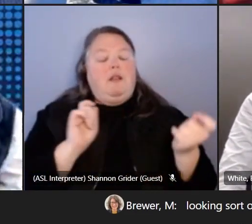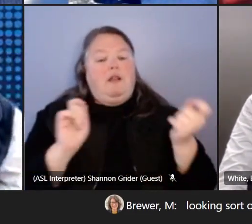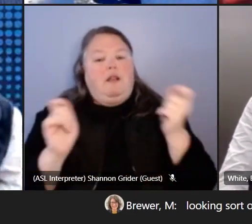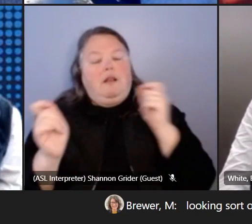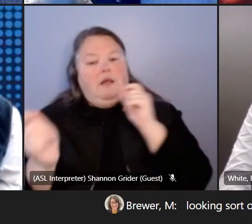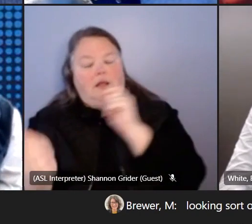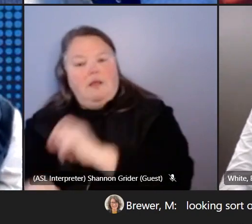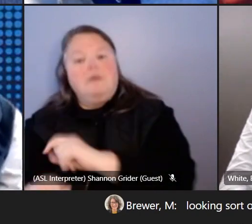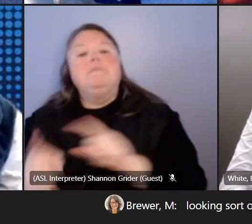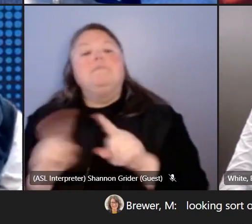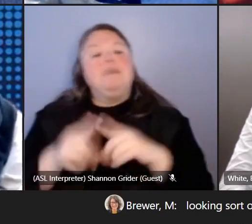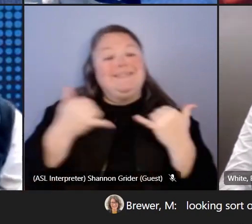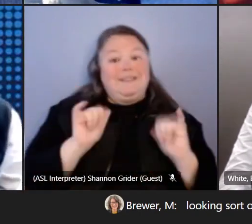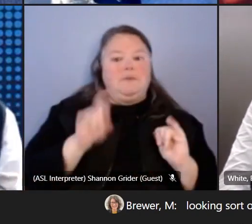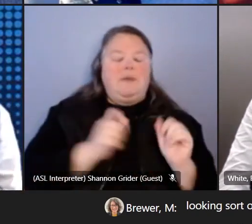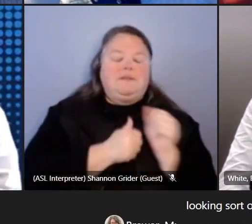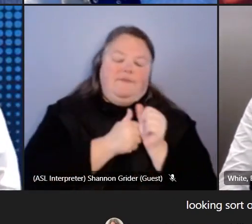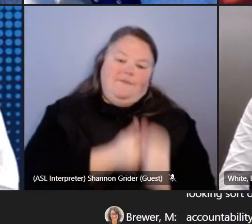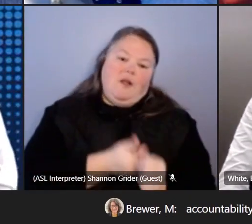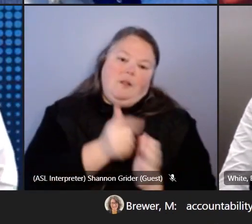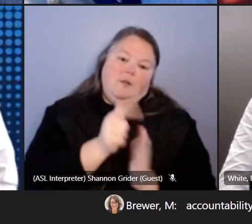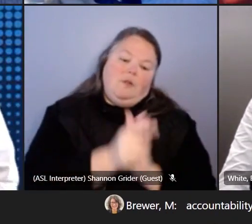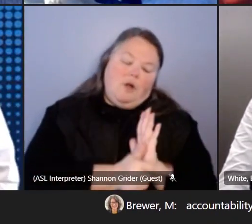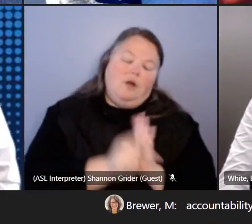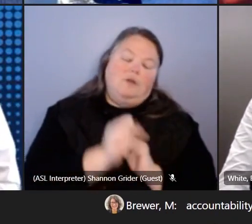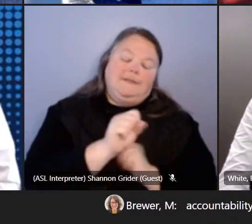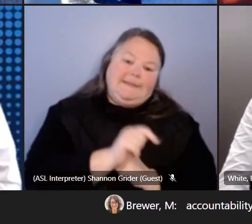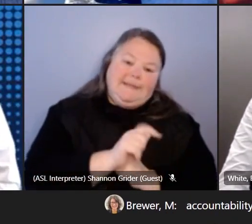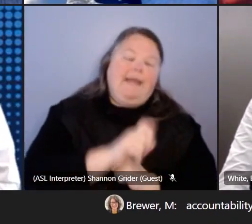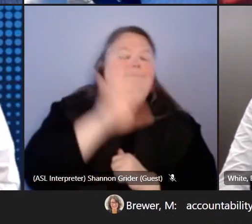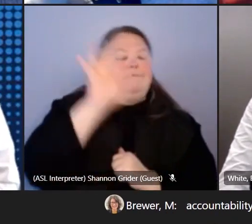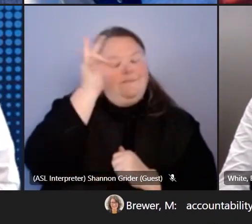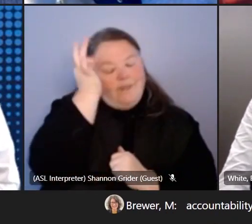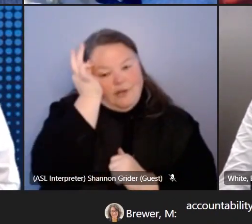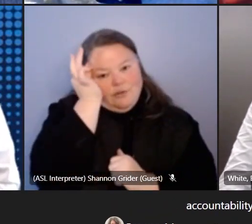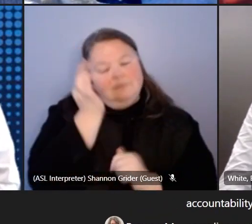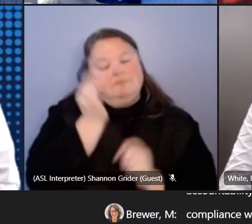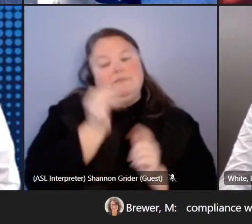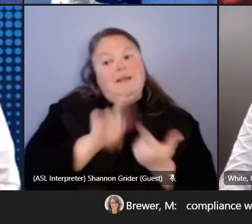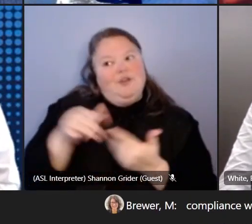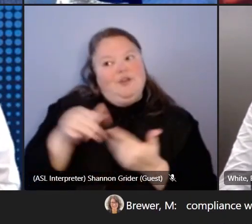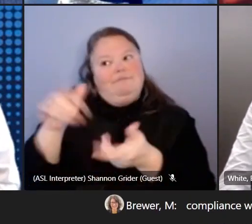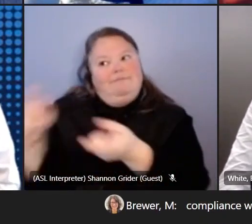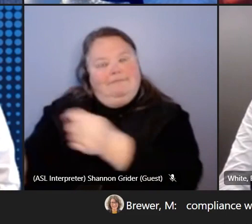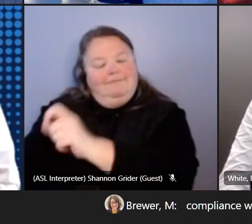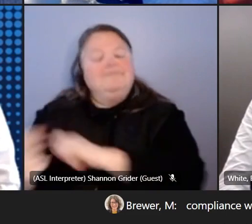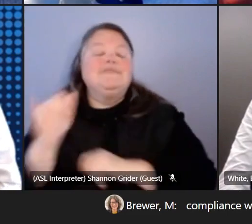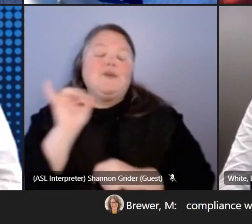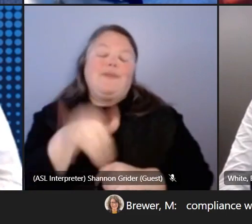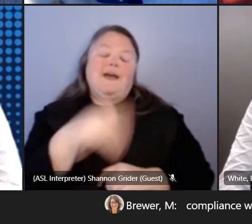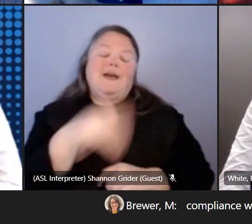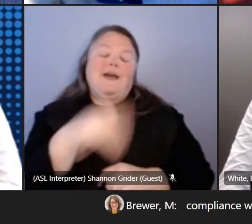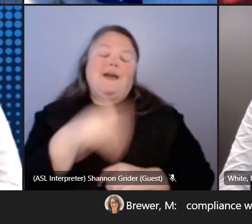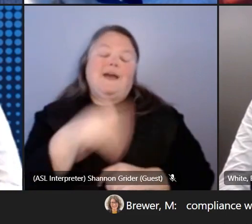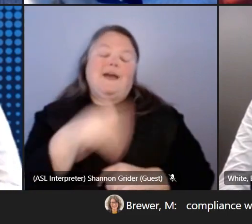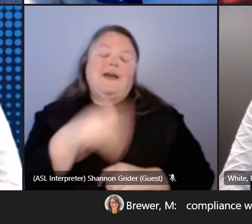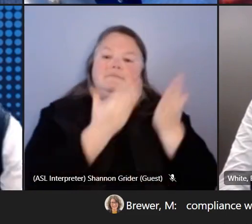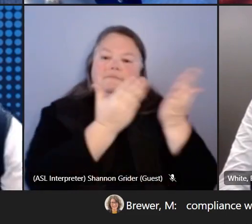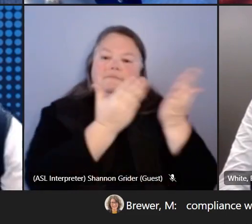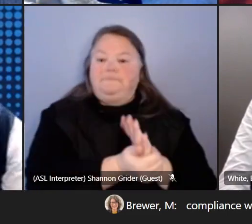have to remain in compliance with state and federal law in the meantime so that's what those proposed amendments were